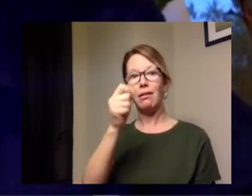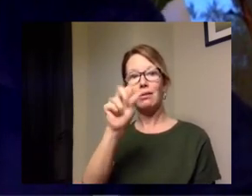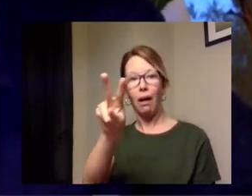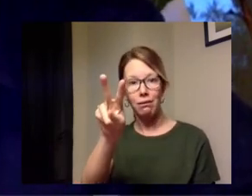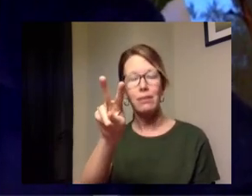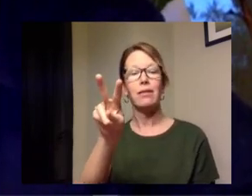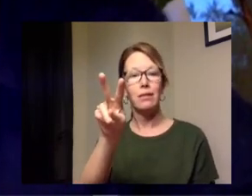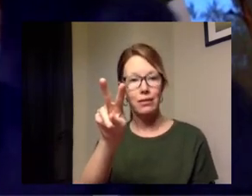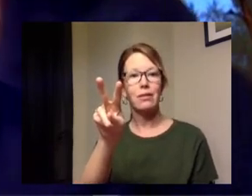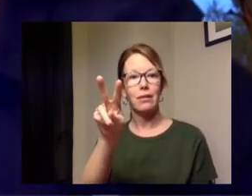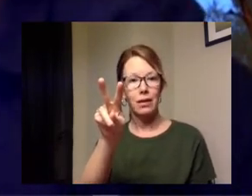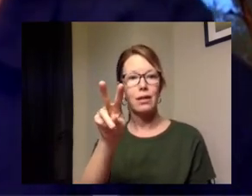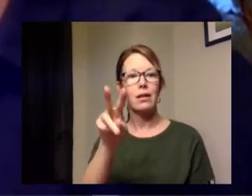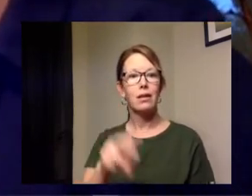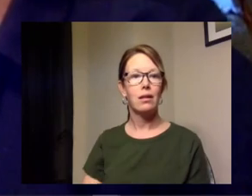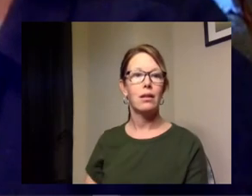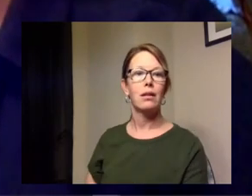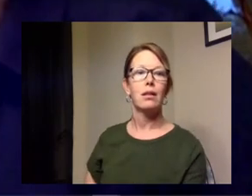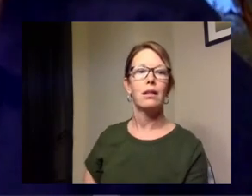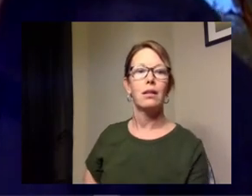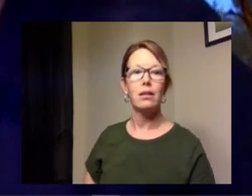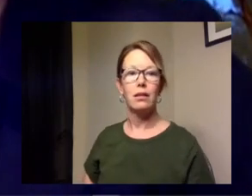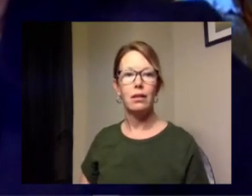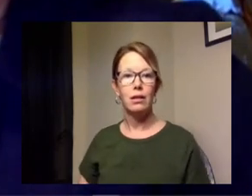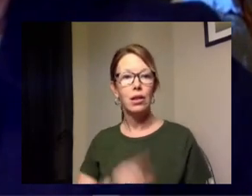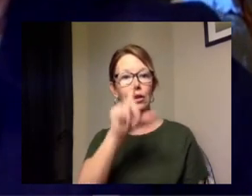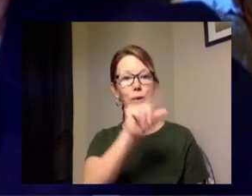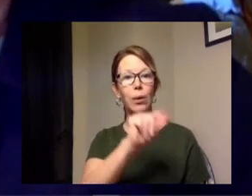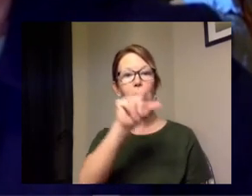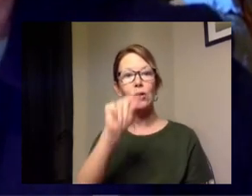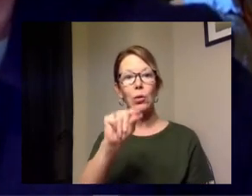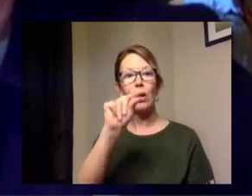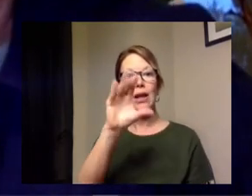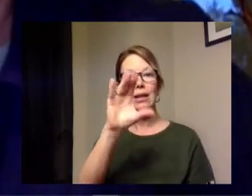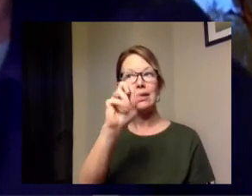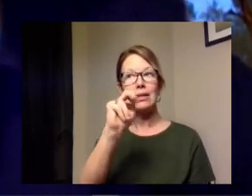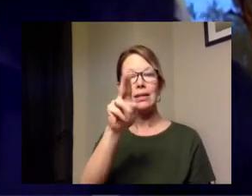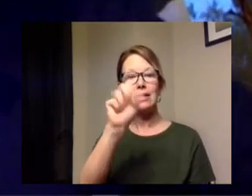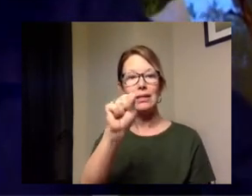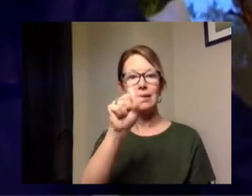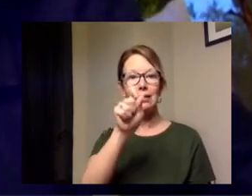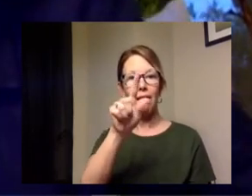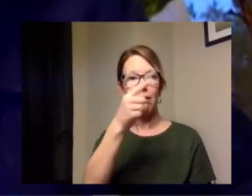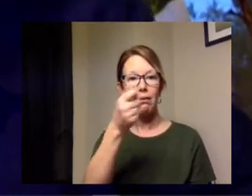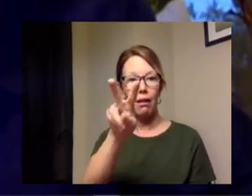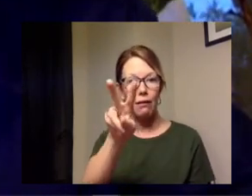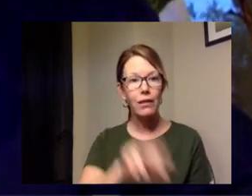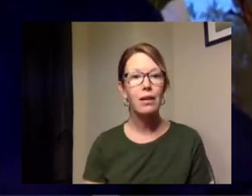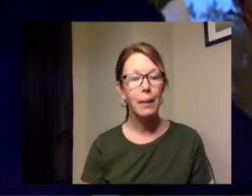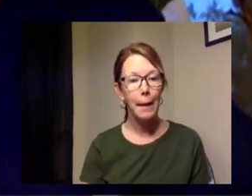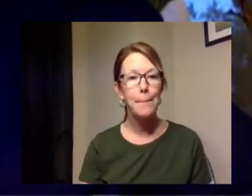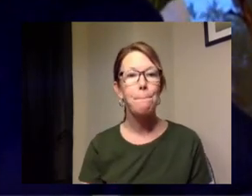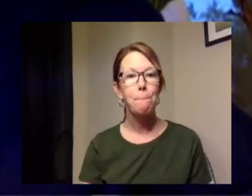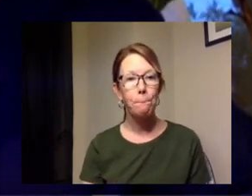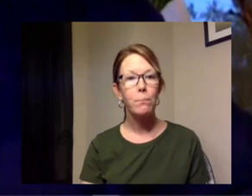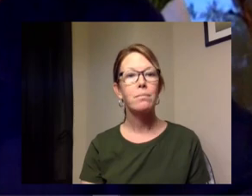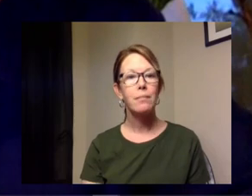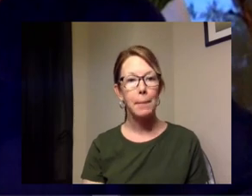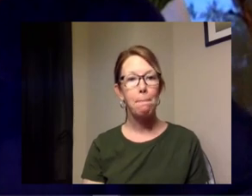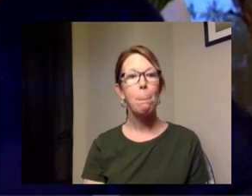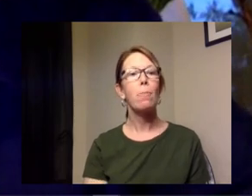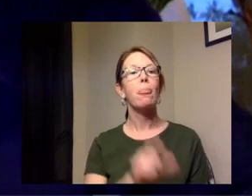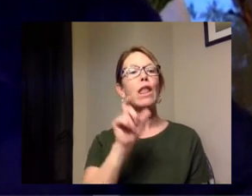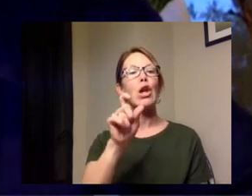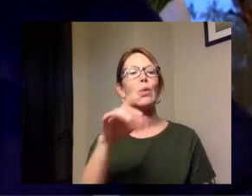census.gov 2020 census.gov you will need your special code